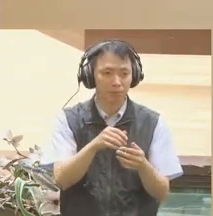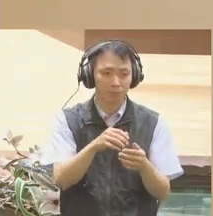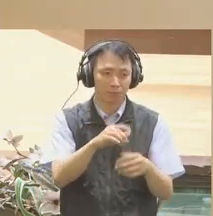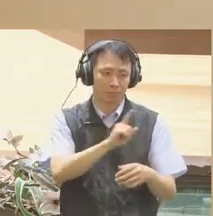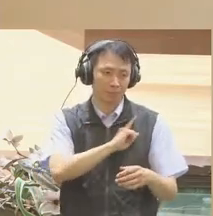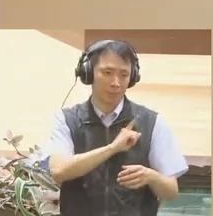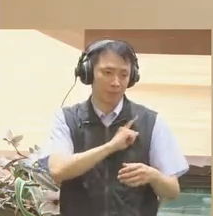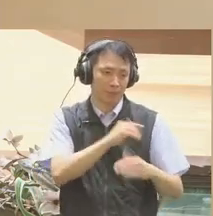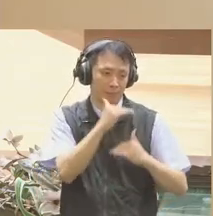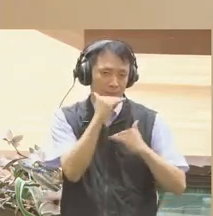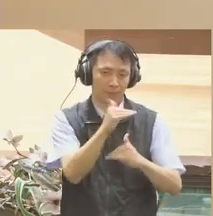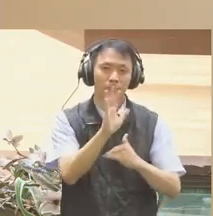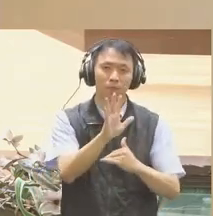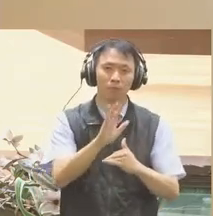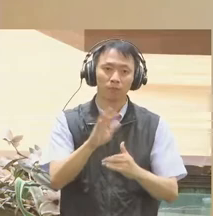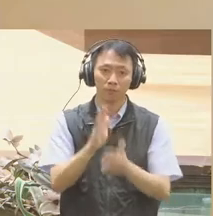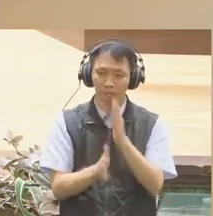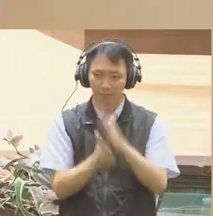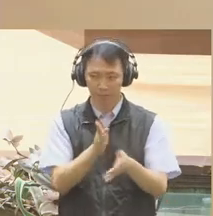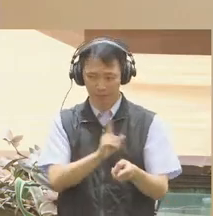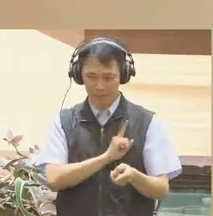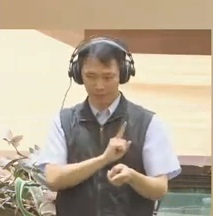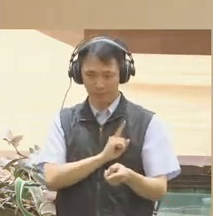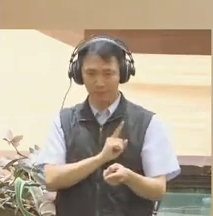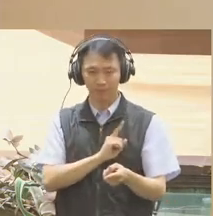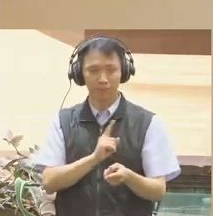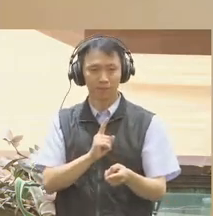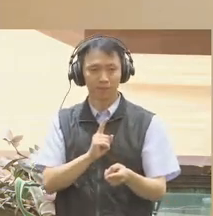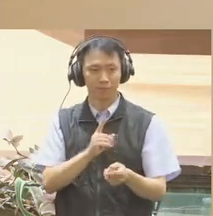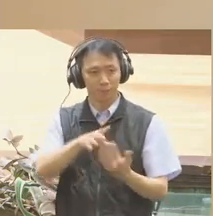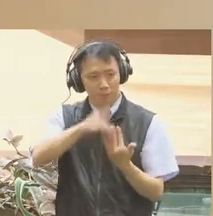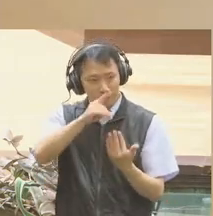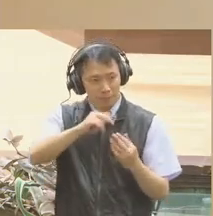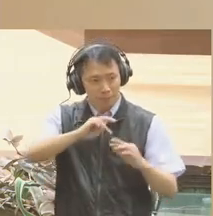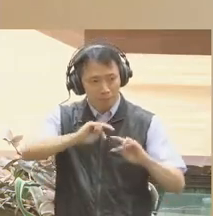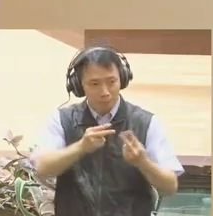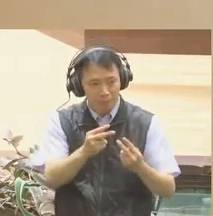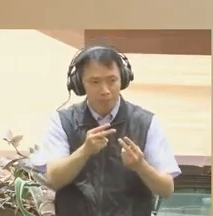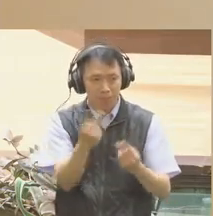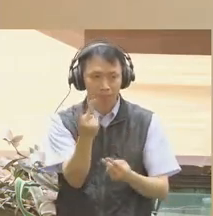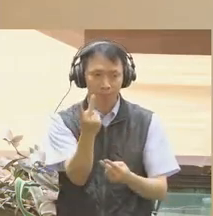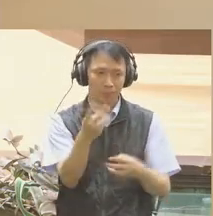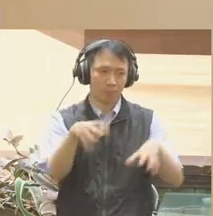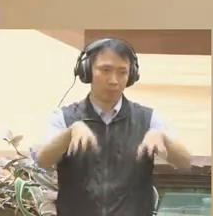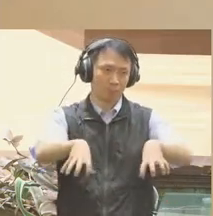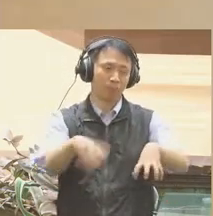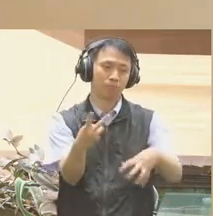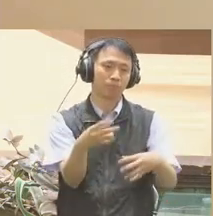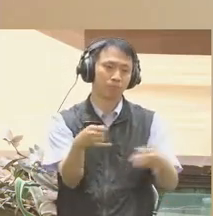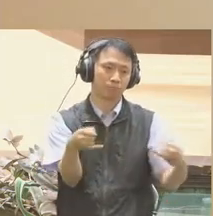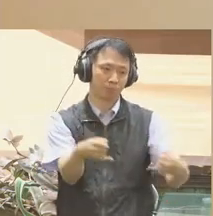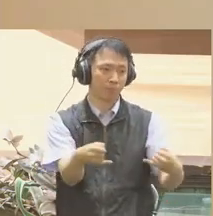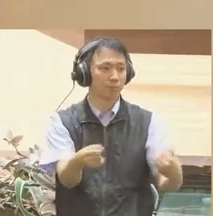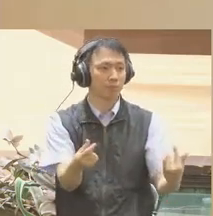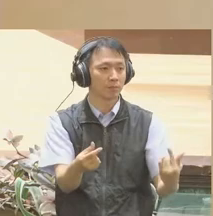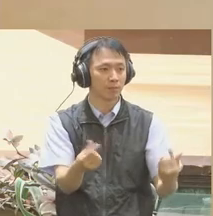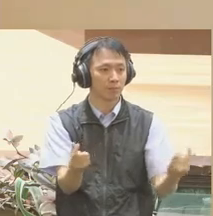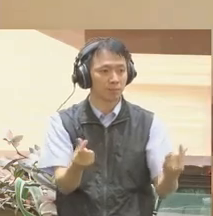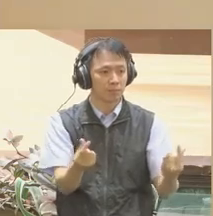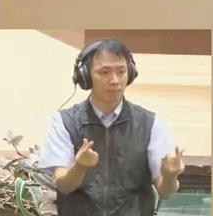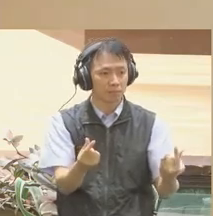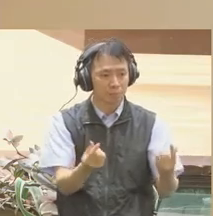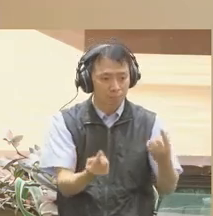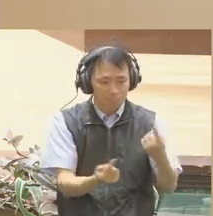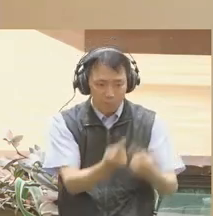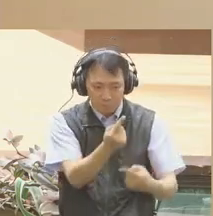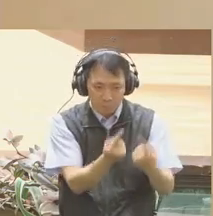of proportional representation systems, a mix of smaller parties. Either way, the real complexity of people's opinions is squashed. There are